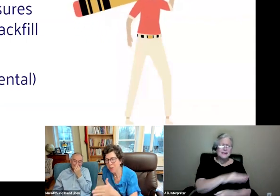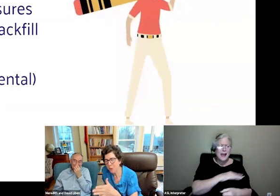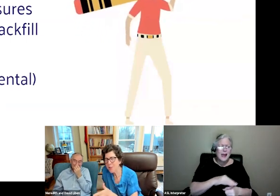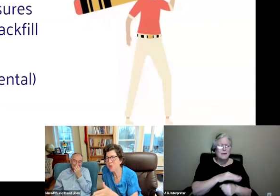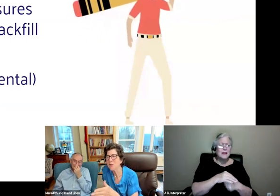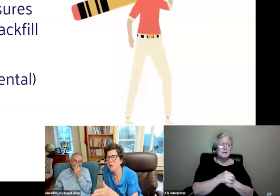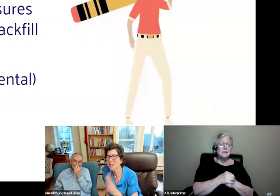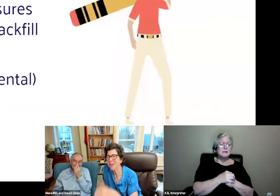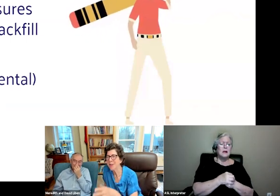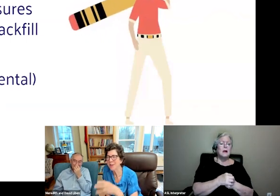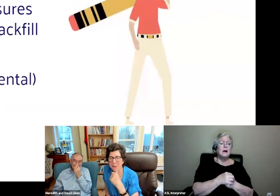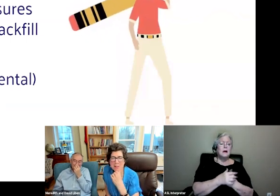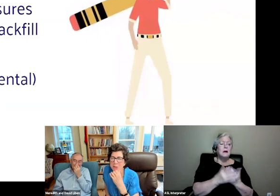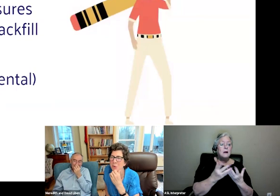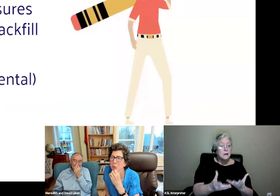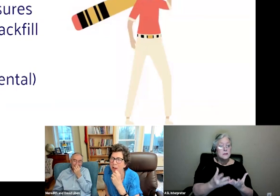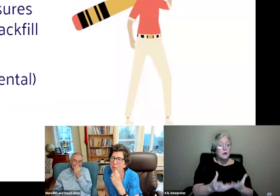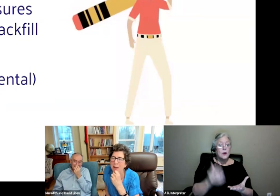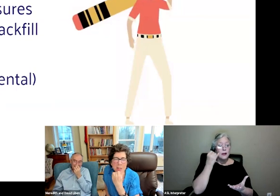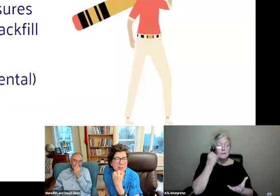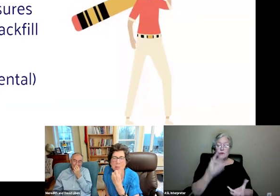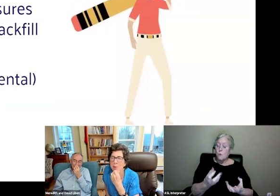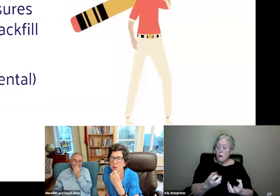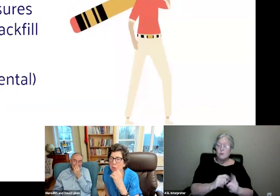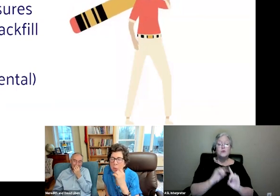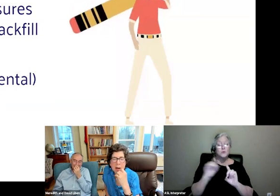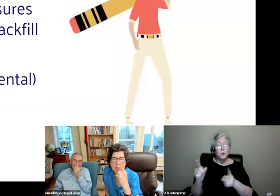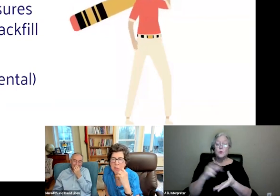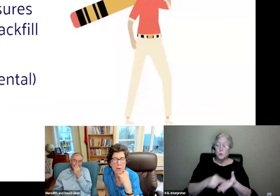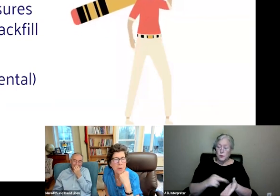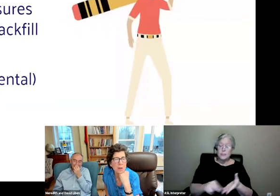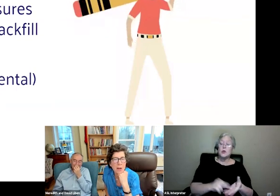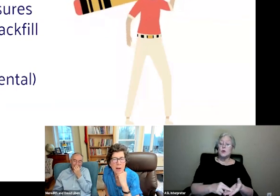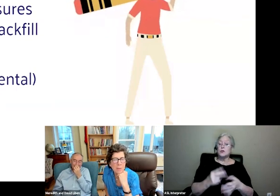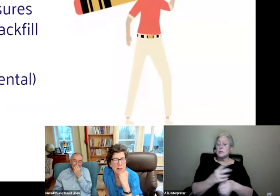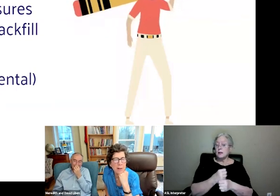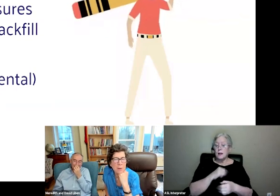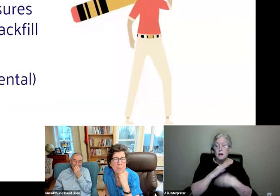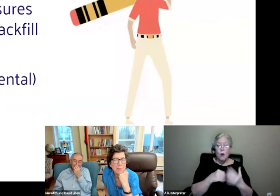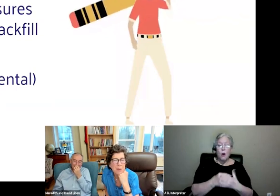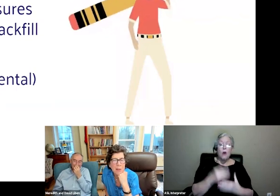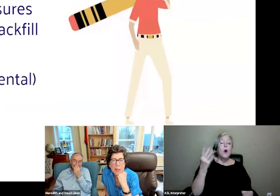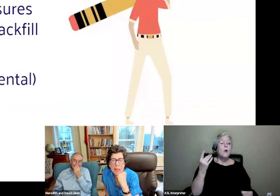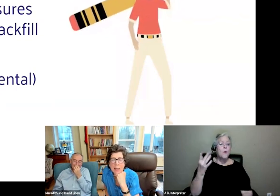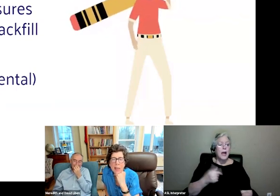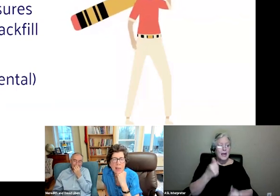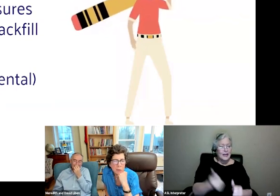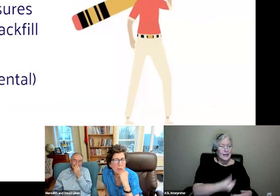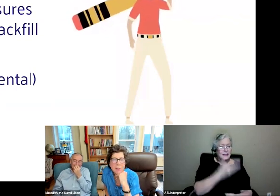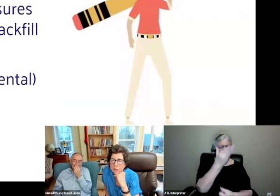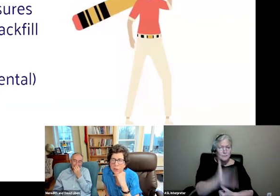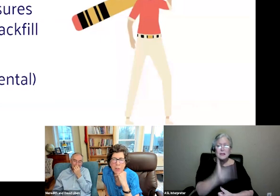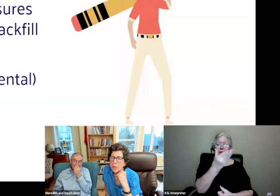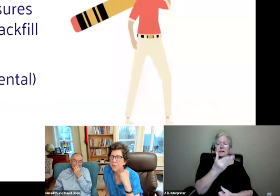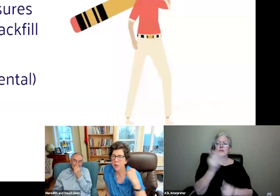wonk, you can go get the research version and read all the research you want about each of these components and why they're so vital. And